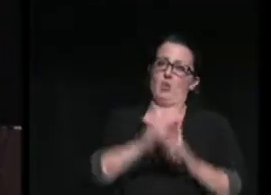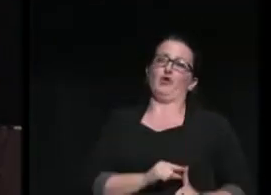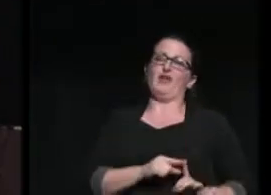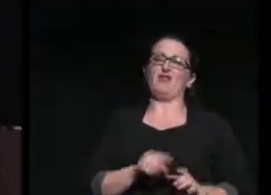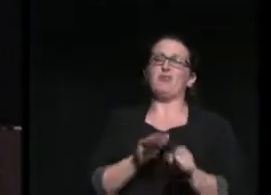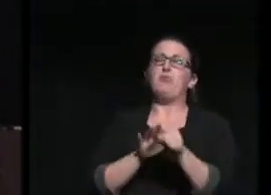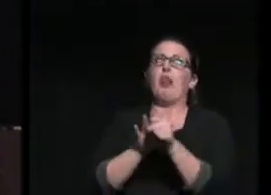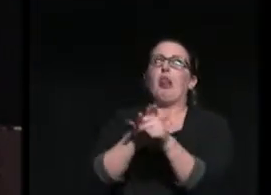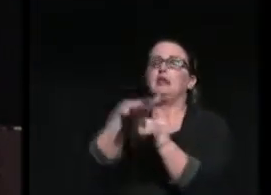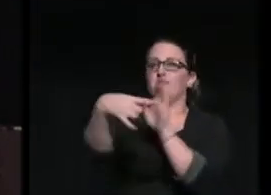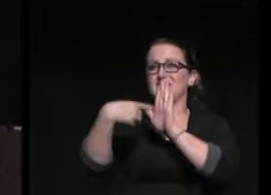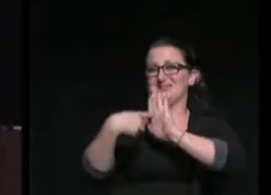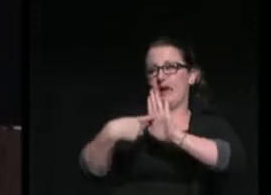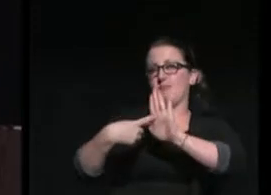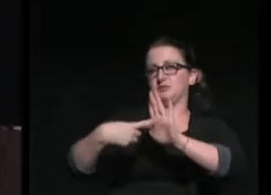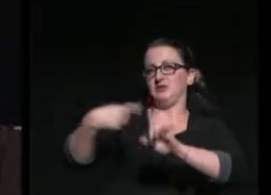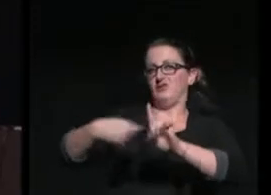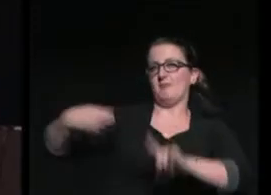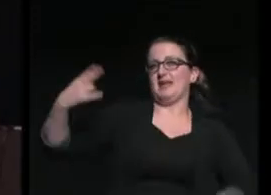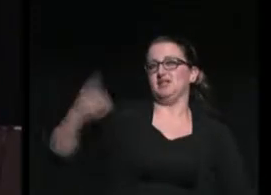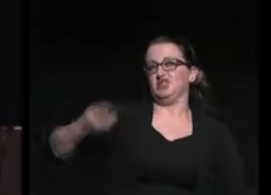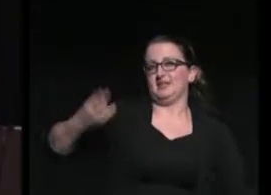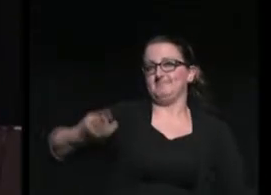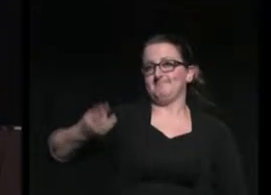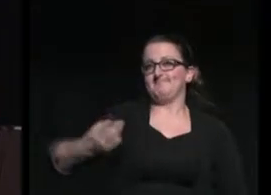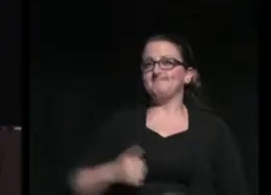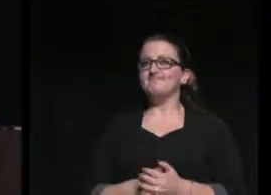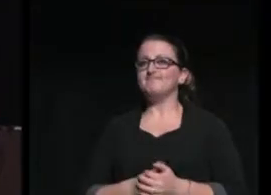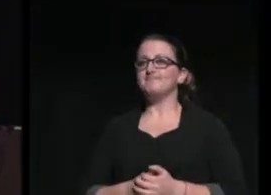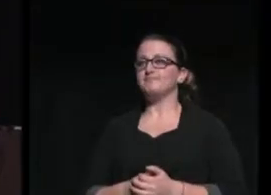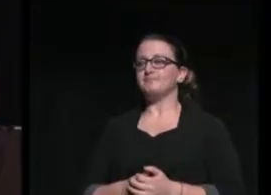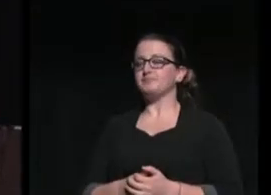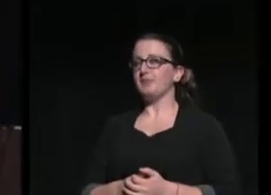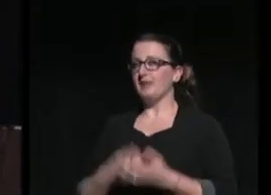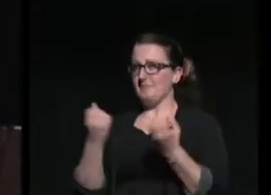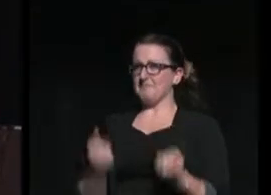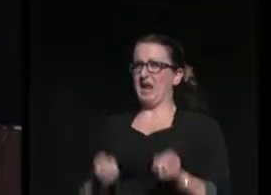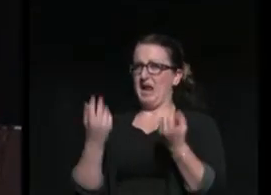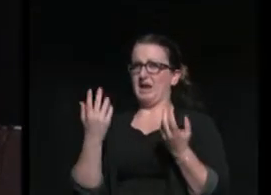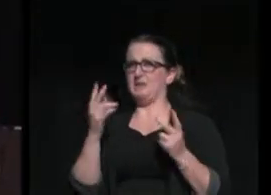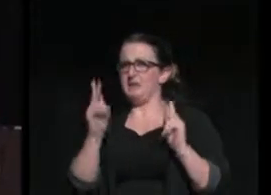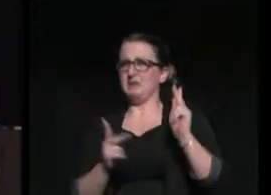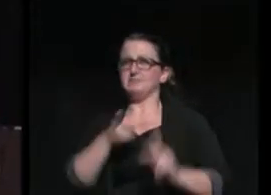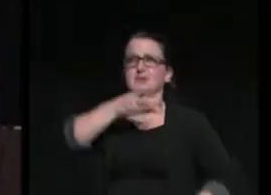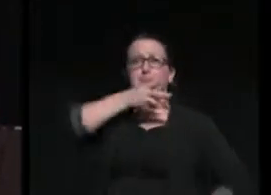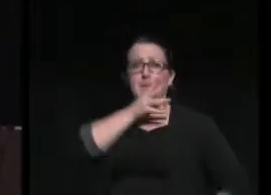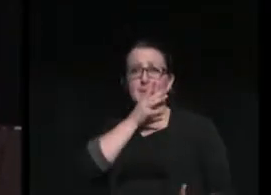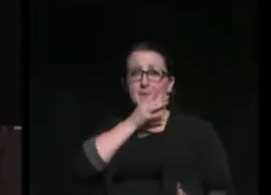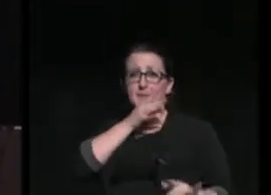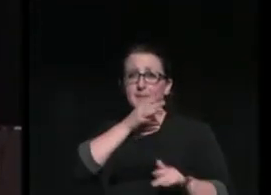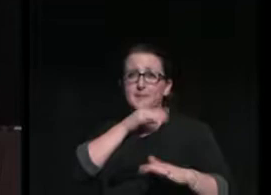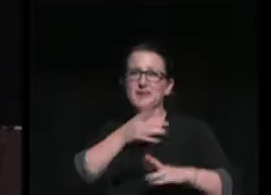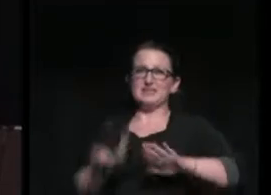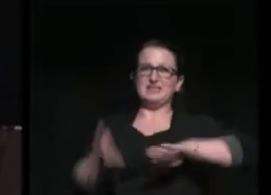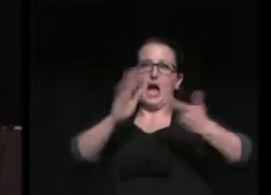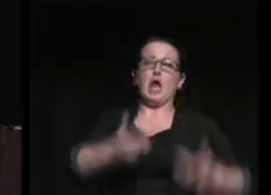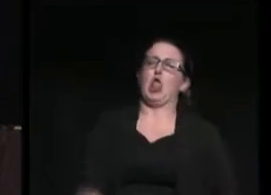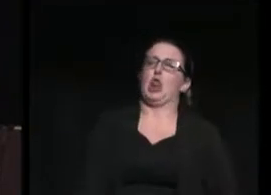truism throughout history and just as many eloquent things said on the topic by people who died long ago.